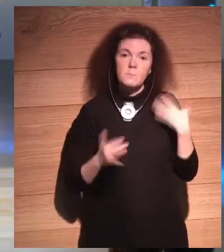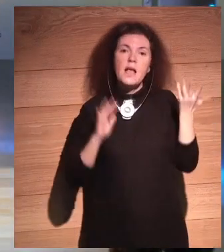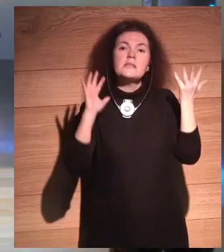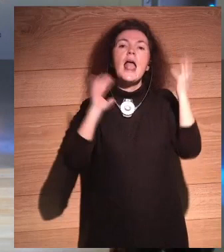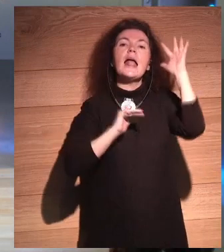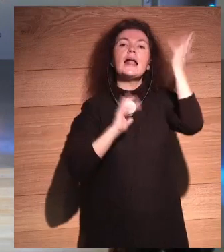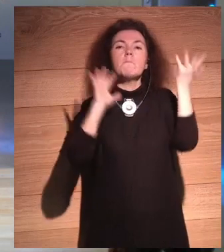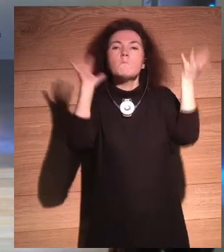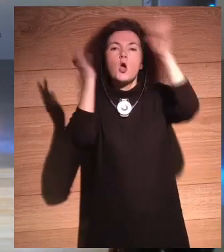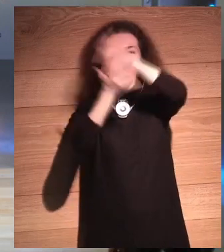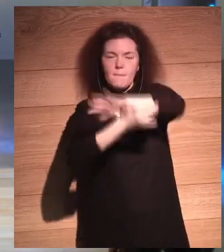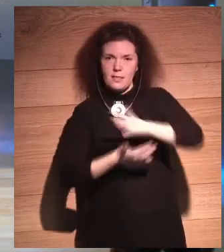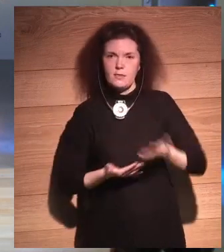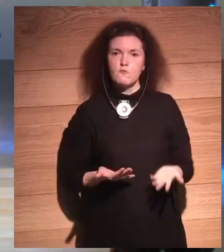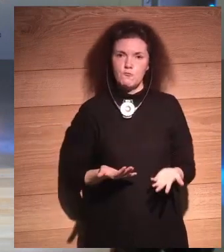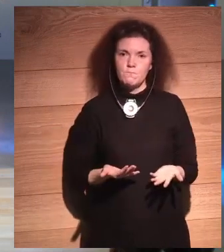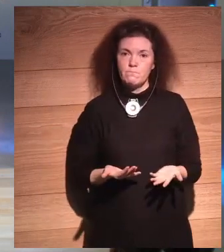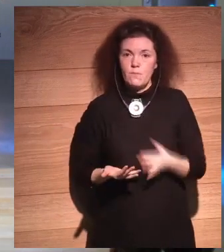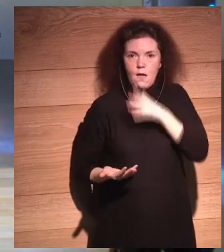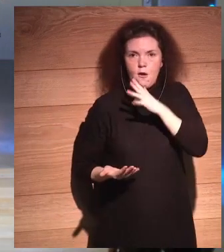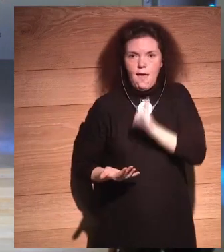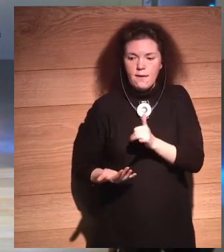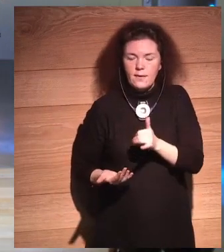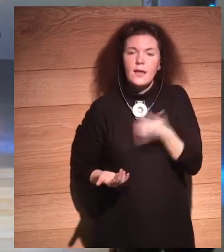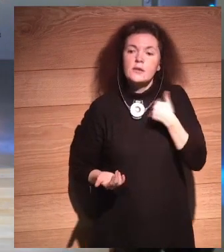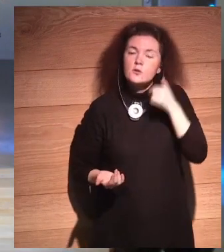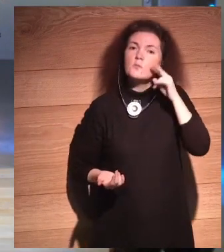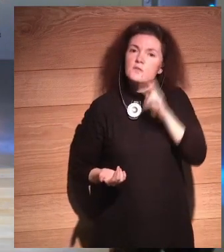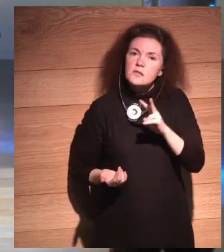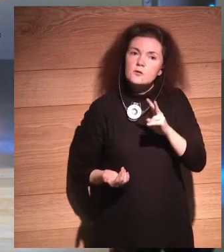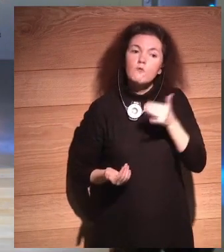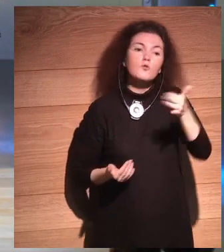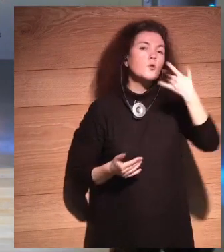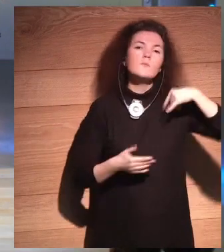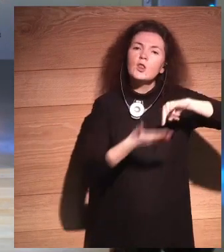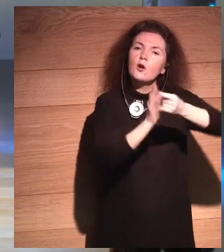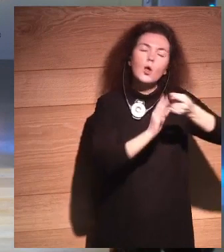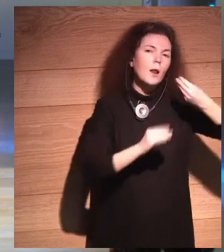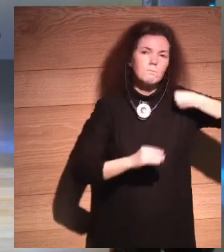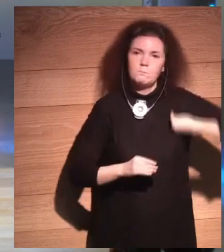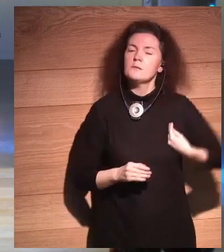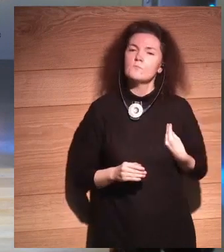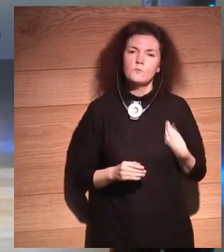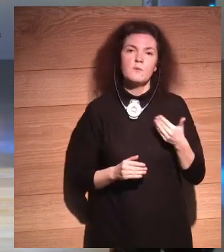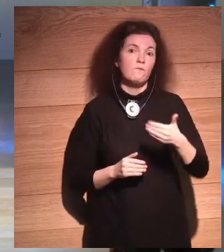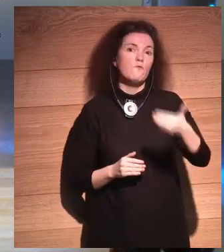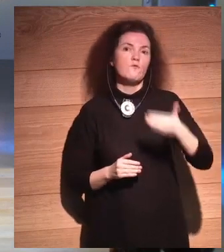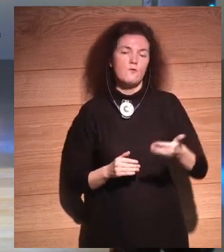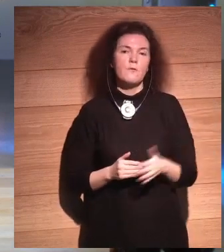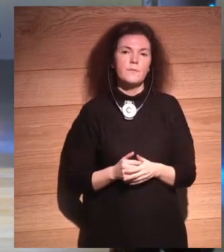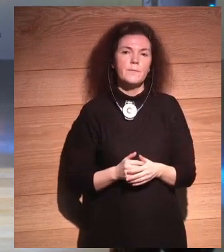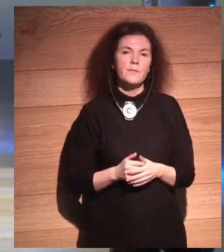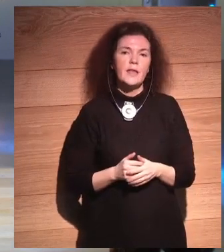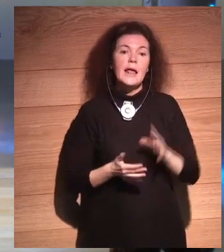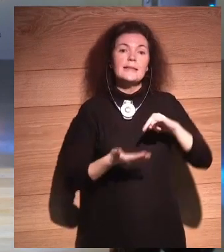years. That is everywhere. Now, the same thing is going to happen with technology. The externalities of technology, surveillance,